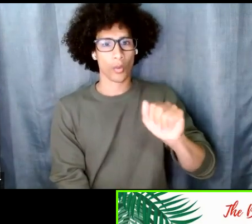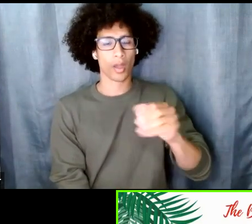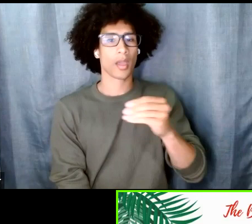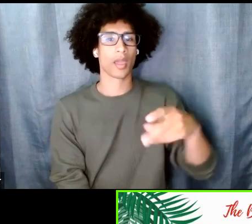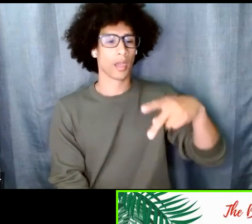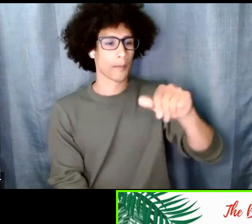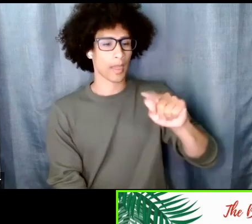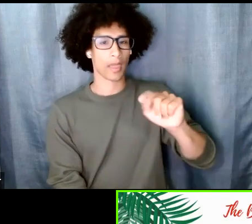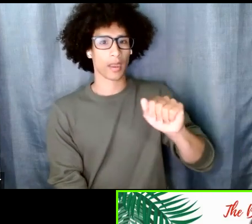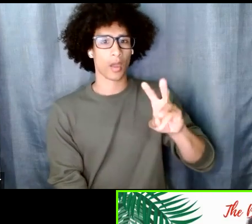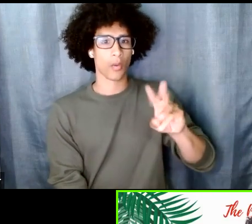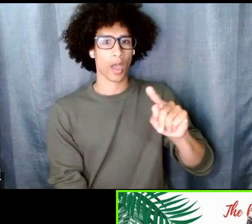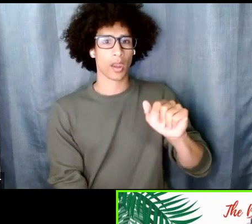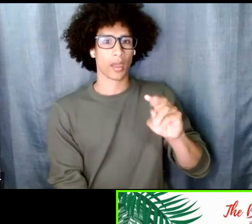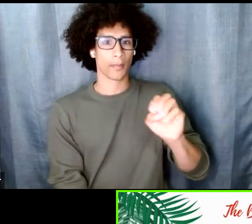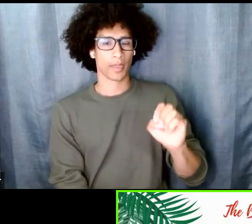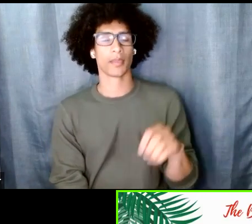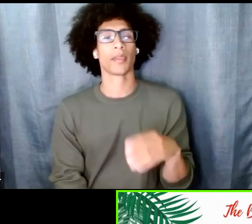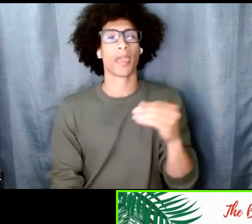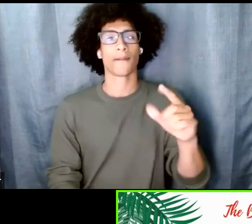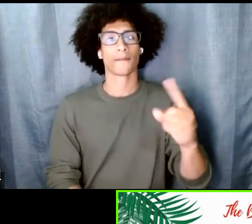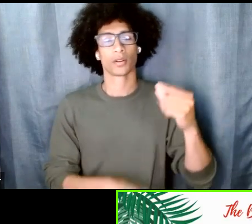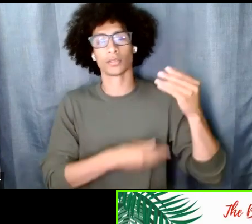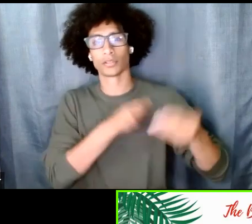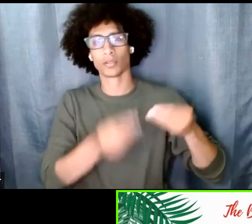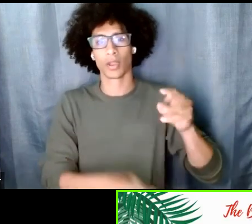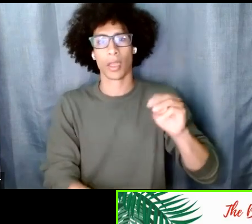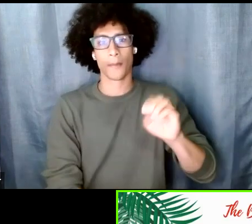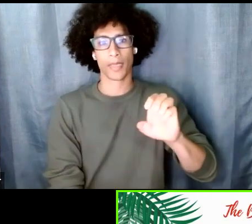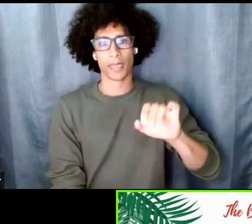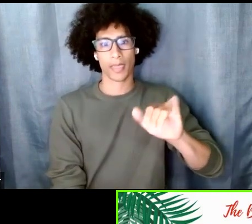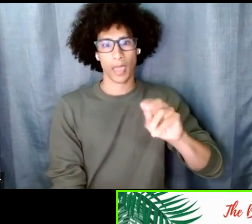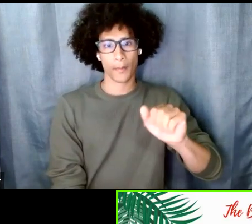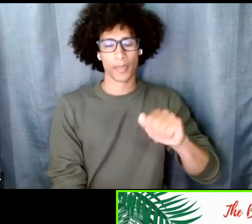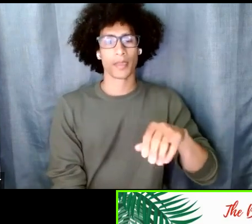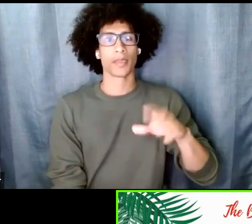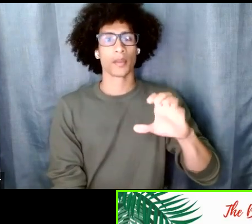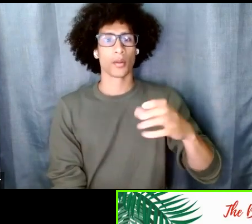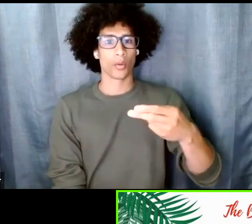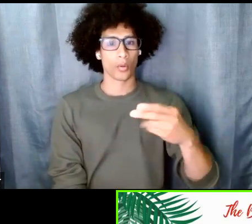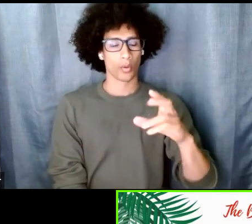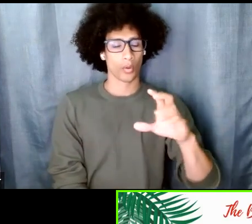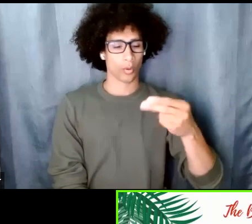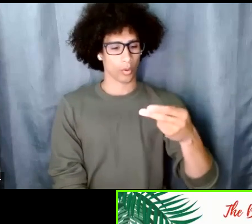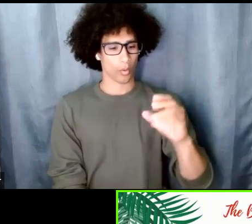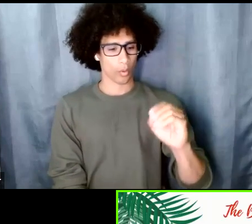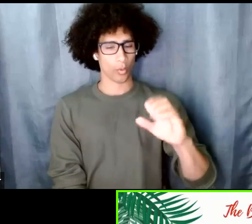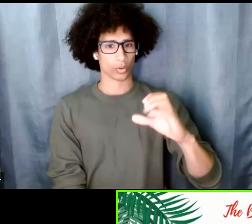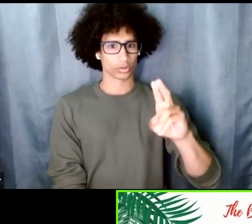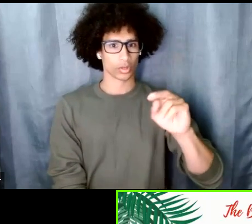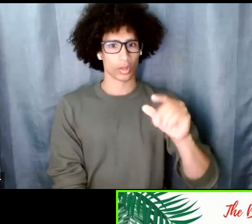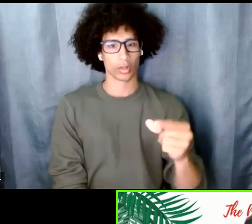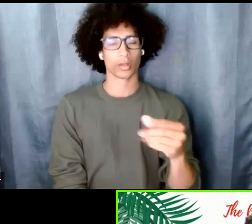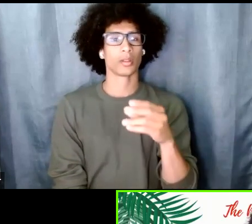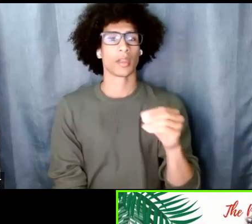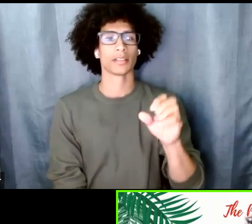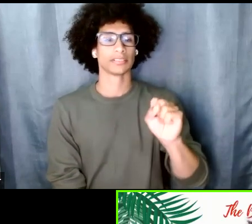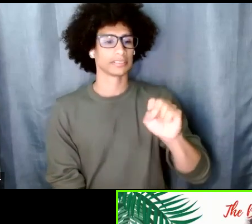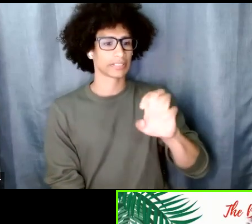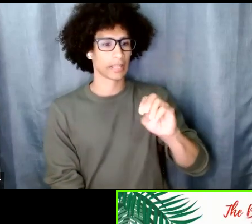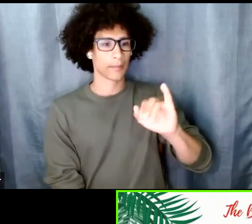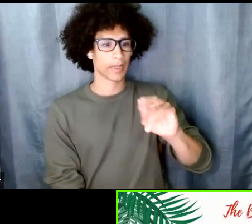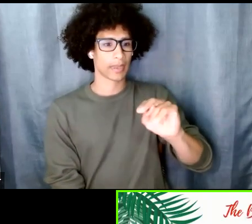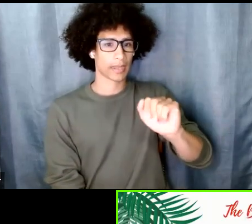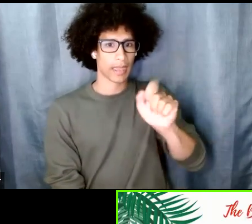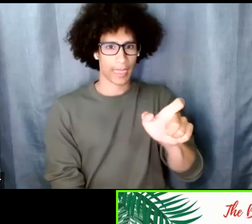the first of the miami the ho-chunk menemone sack and fox people they are uh still very